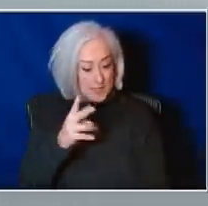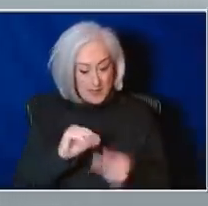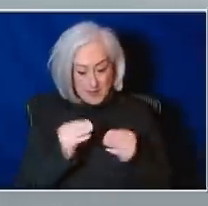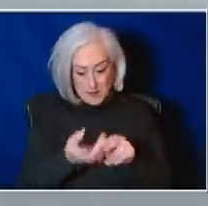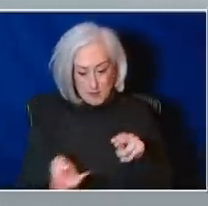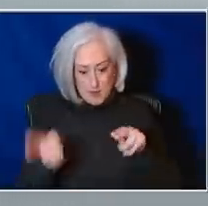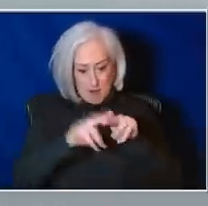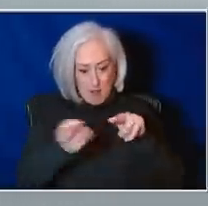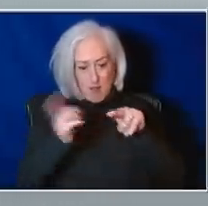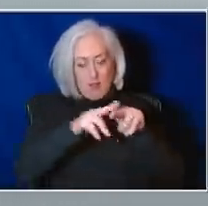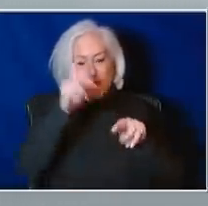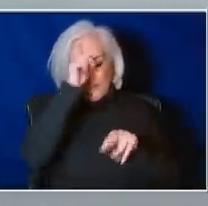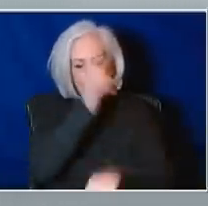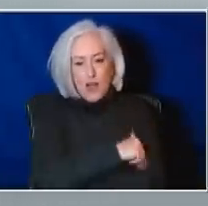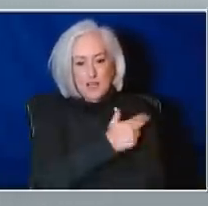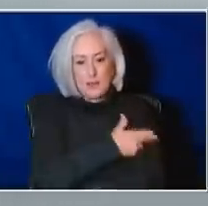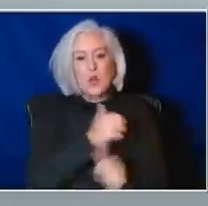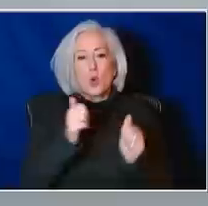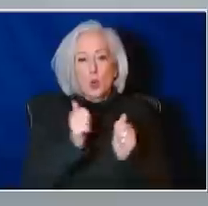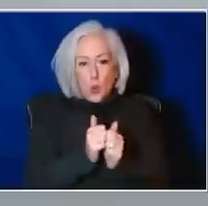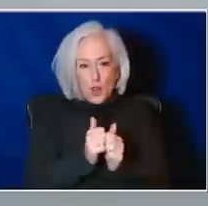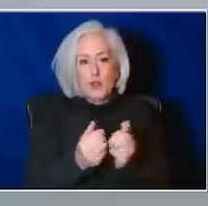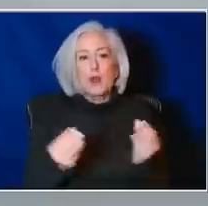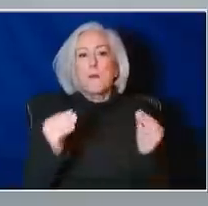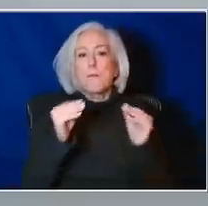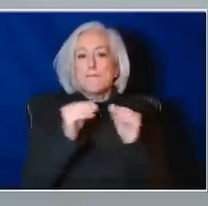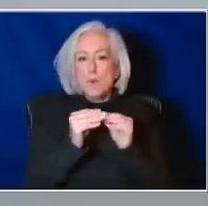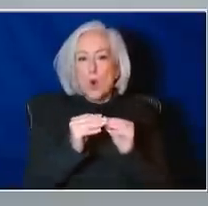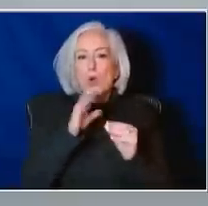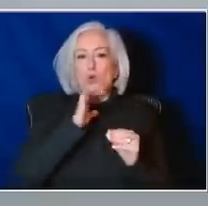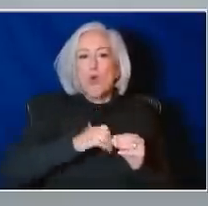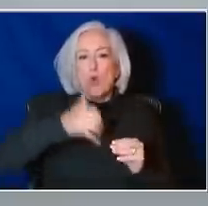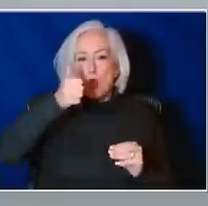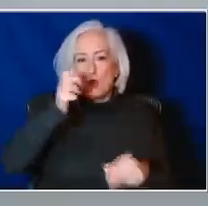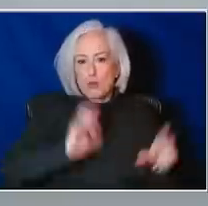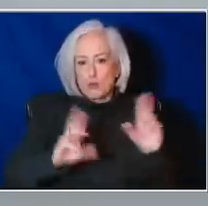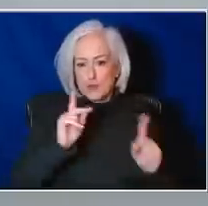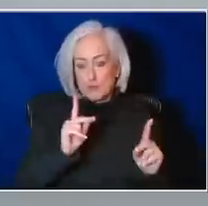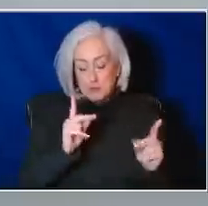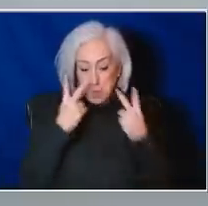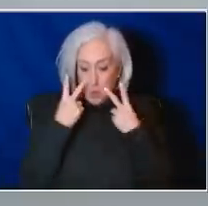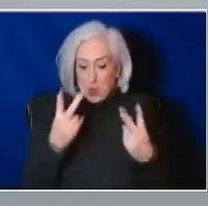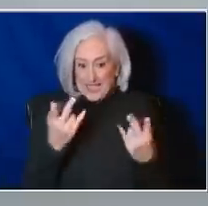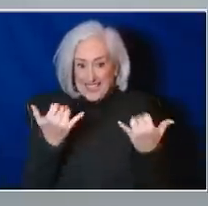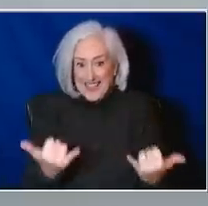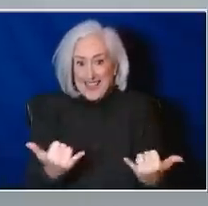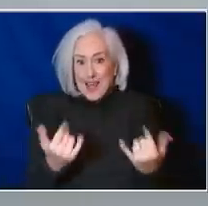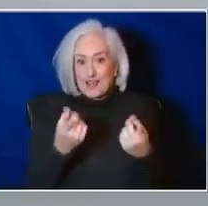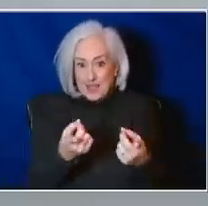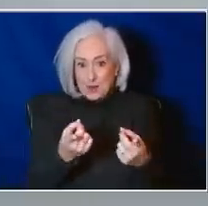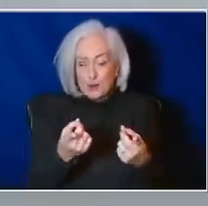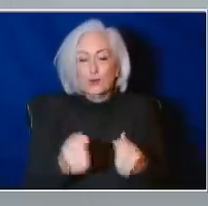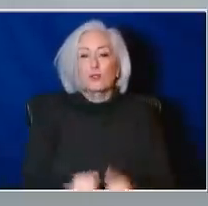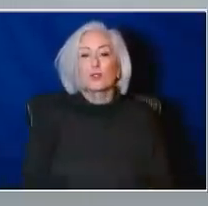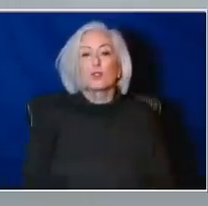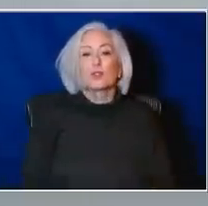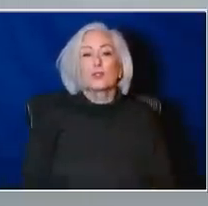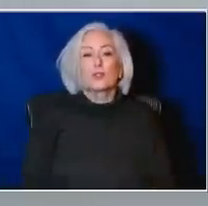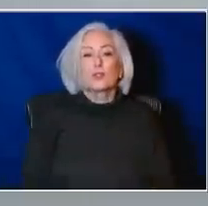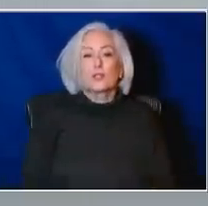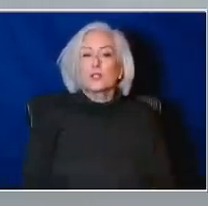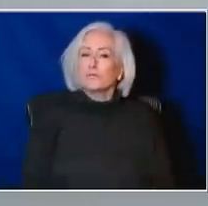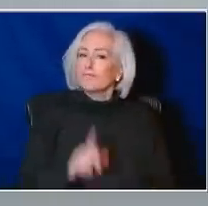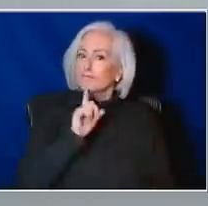higher age groups is exactly what we're seeing today. And I think it's a source of great